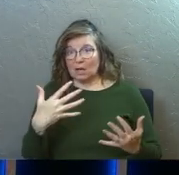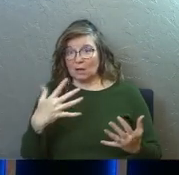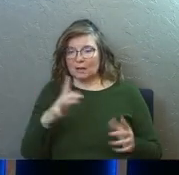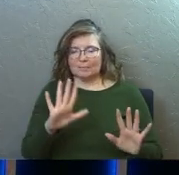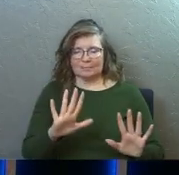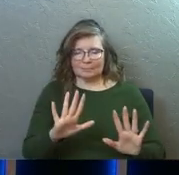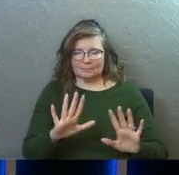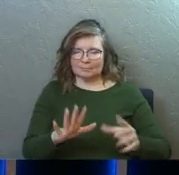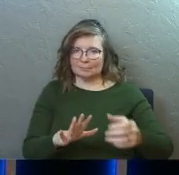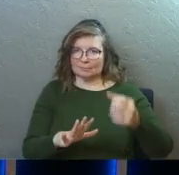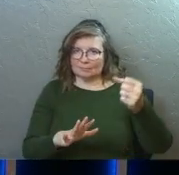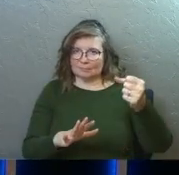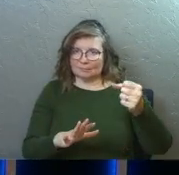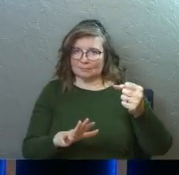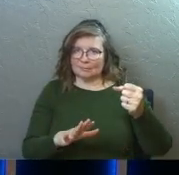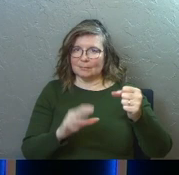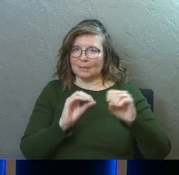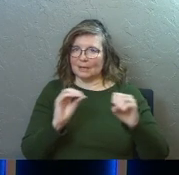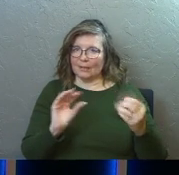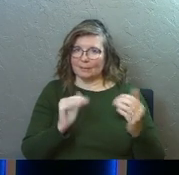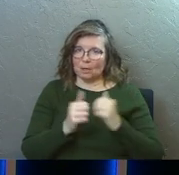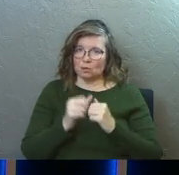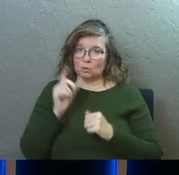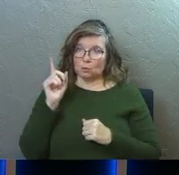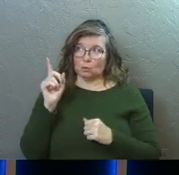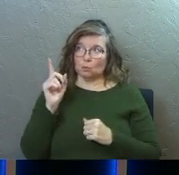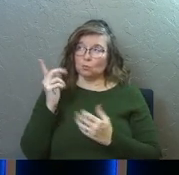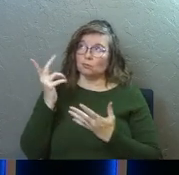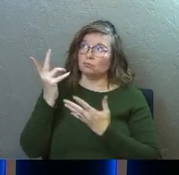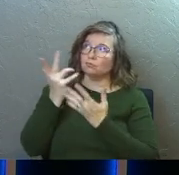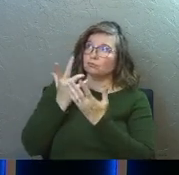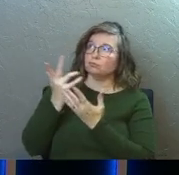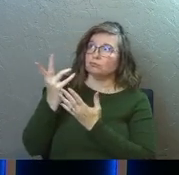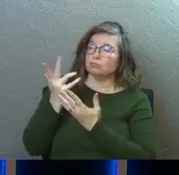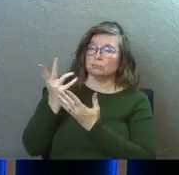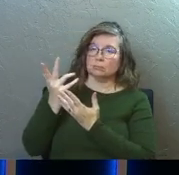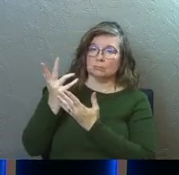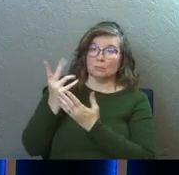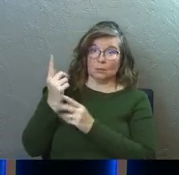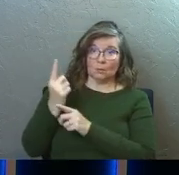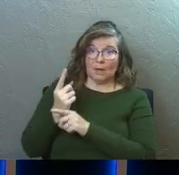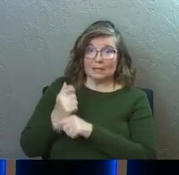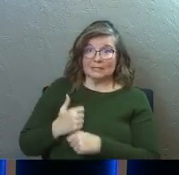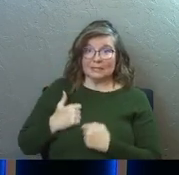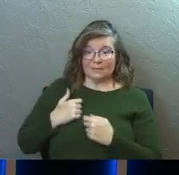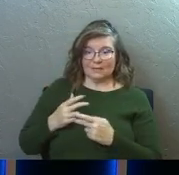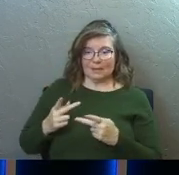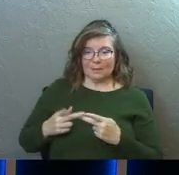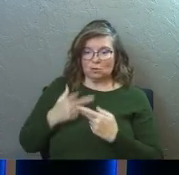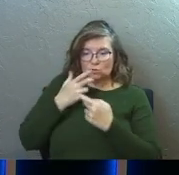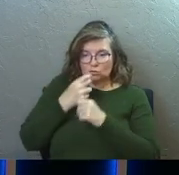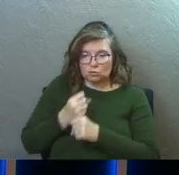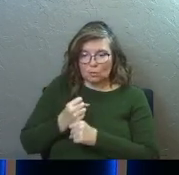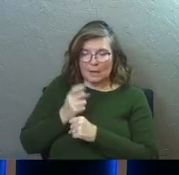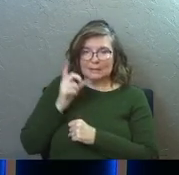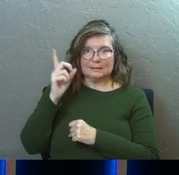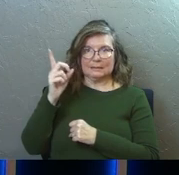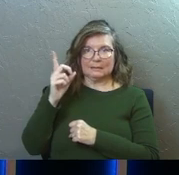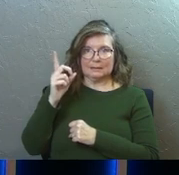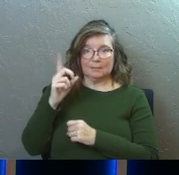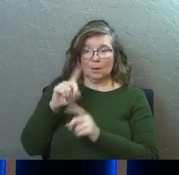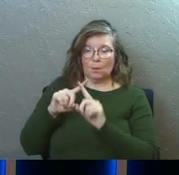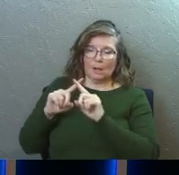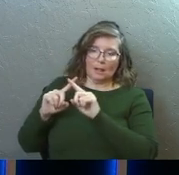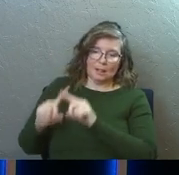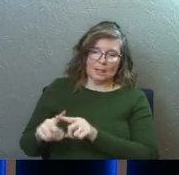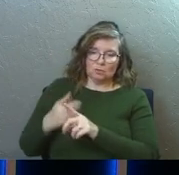God, but nothing compares to you. Nothing compares to you, right? To live in that spot, to trust him, and when